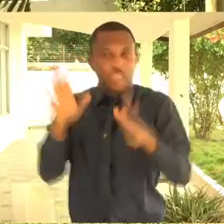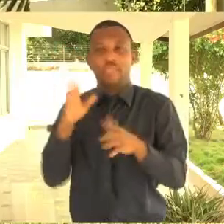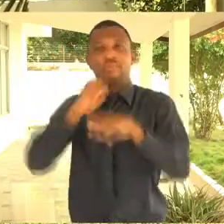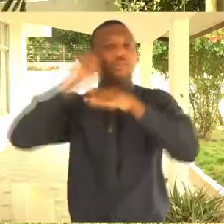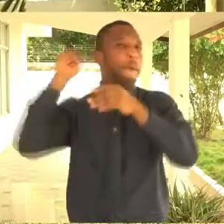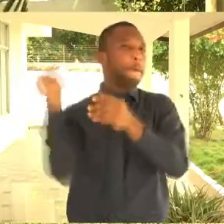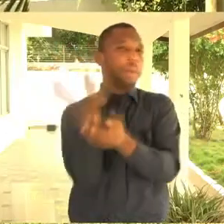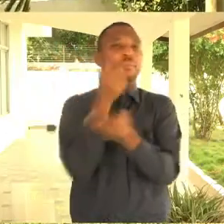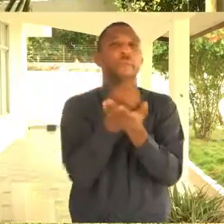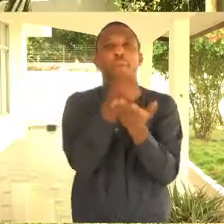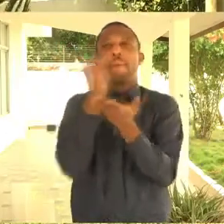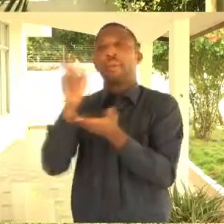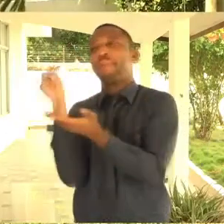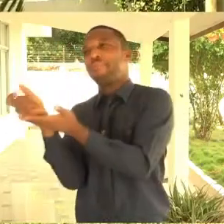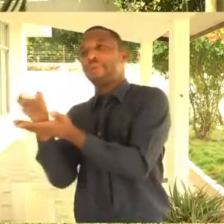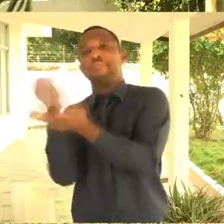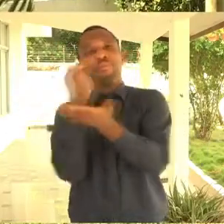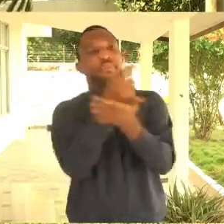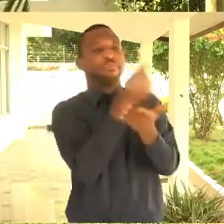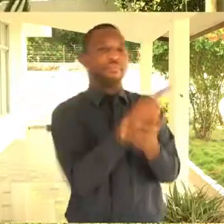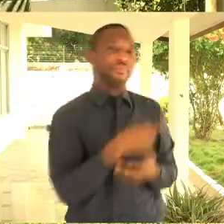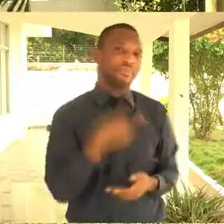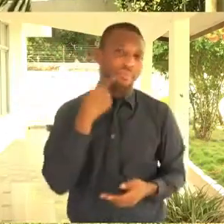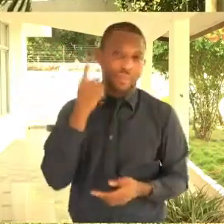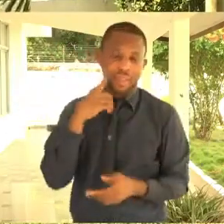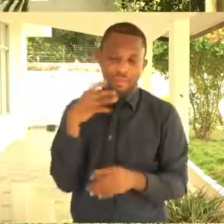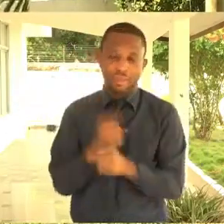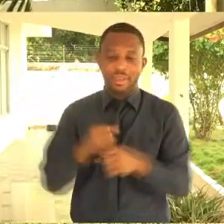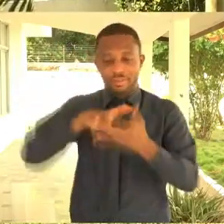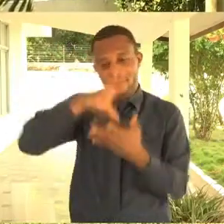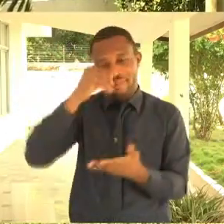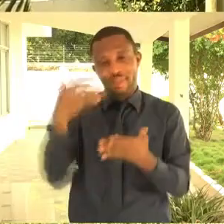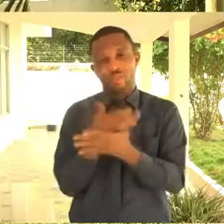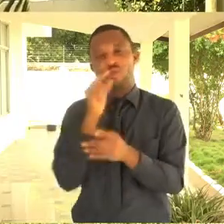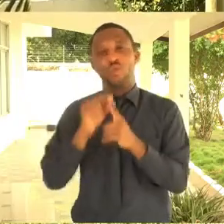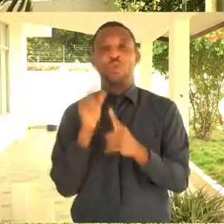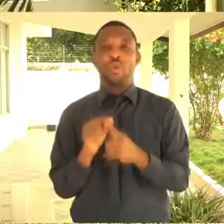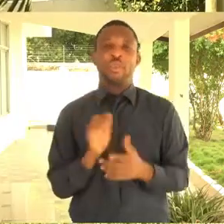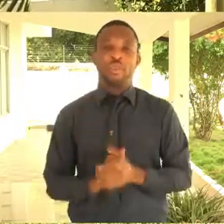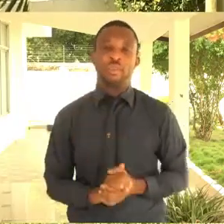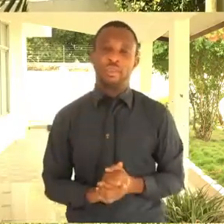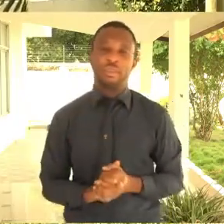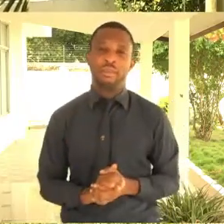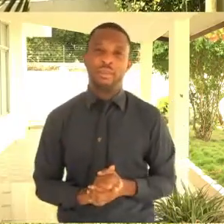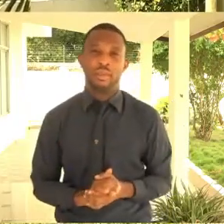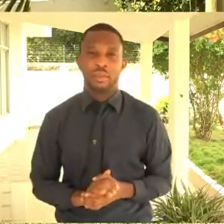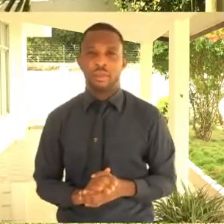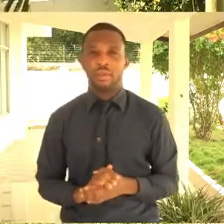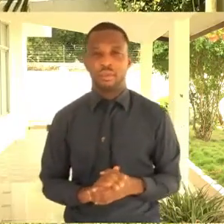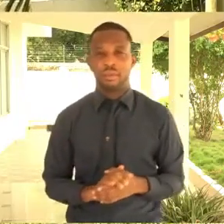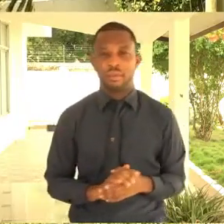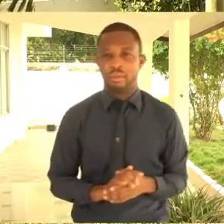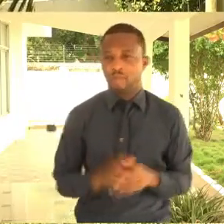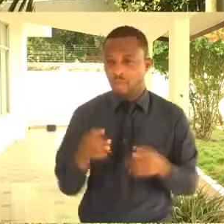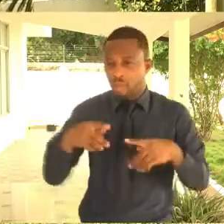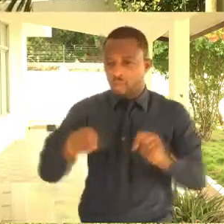wait for, let's say, Ministry of Health to tell you to do it, or the Ministry of Information to tell you to do it, hey, you need to bring a budget, no, no, no, no, it will